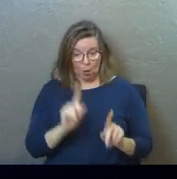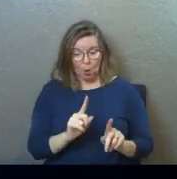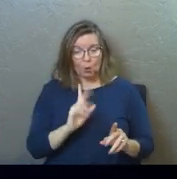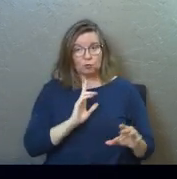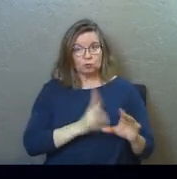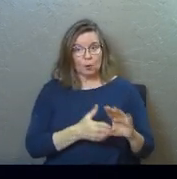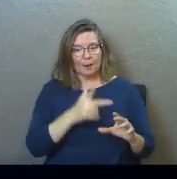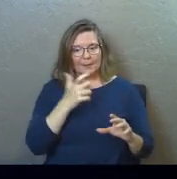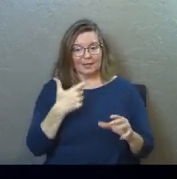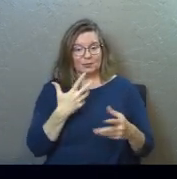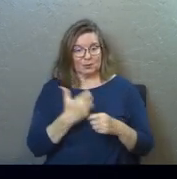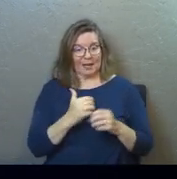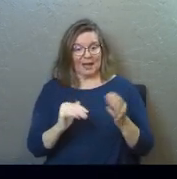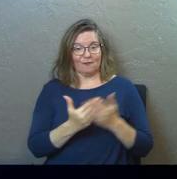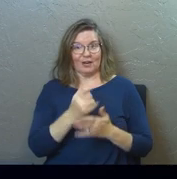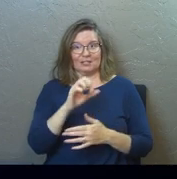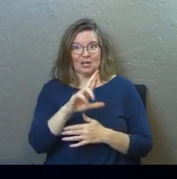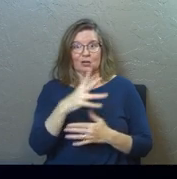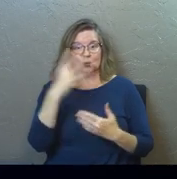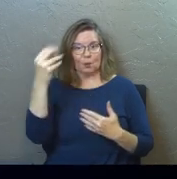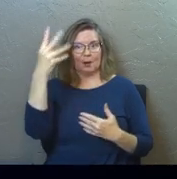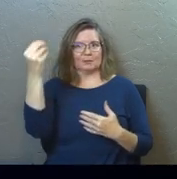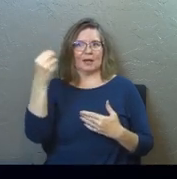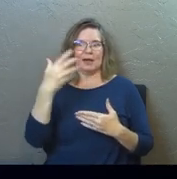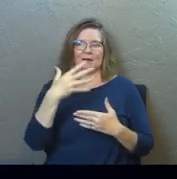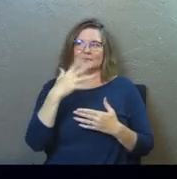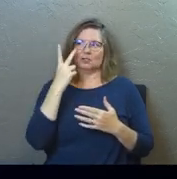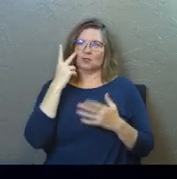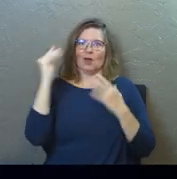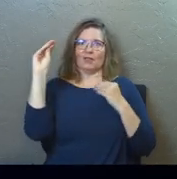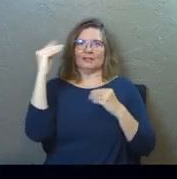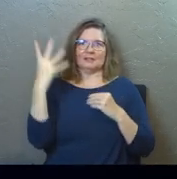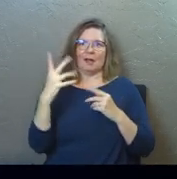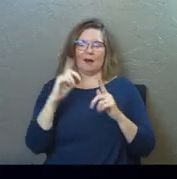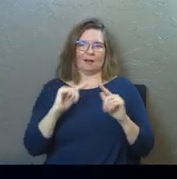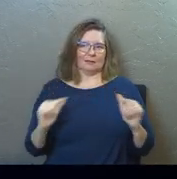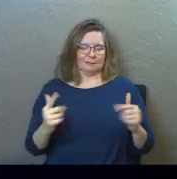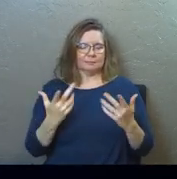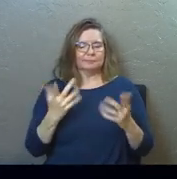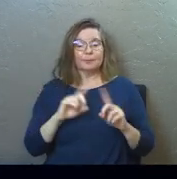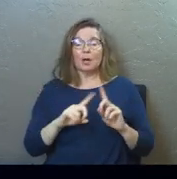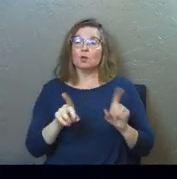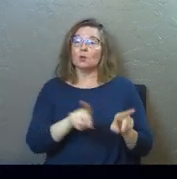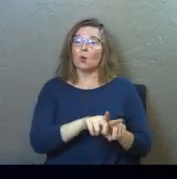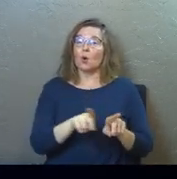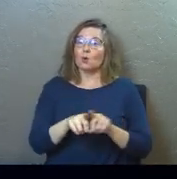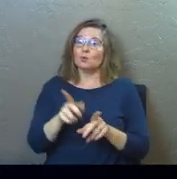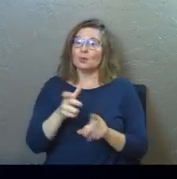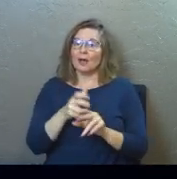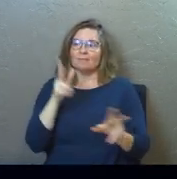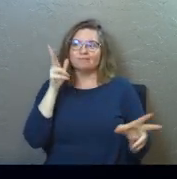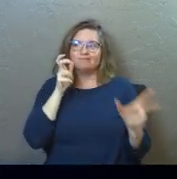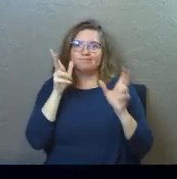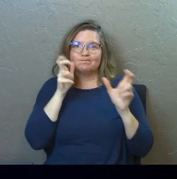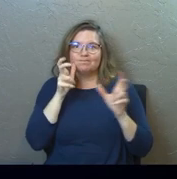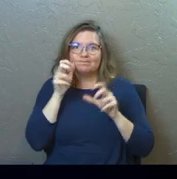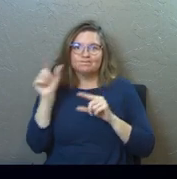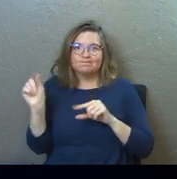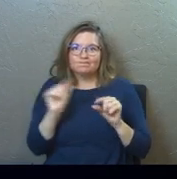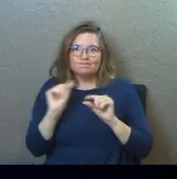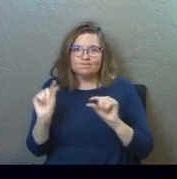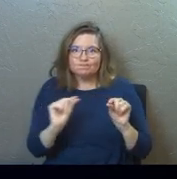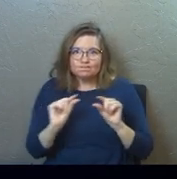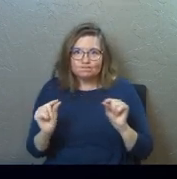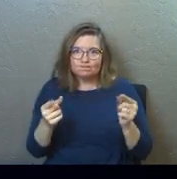wanted to go is because you got fresh air, and you were outside, and saw the sunshine, and all that kind of stuff, but you also got to hear the scuttlebutt.